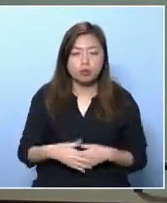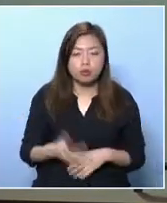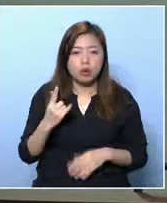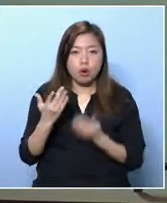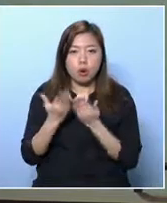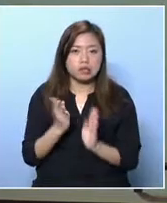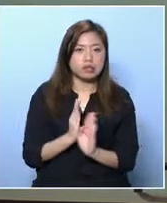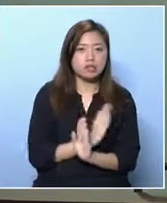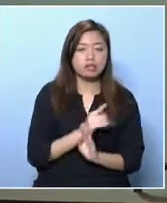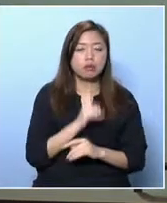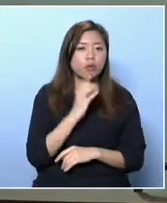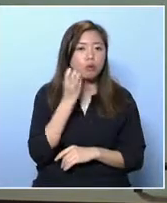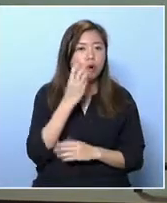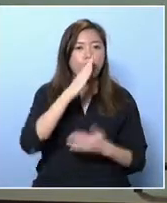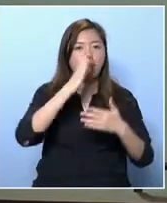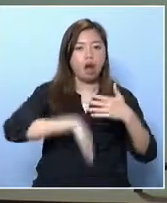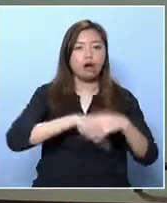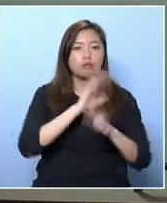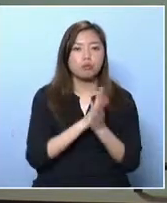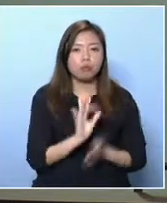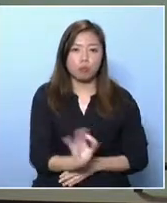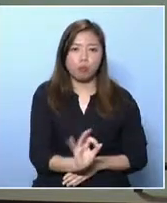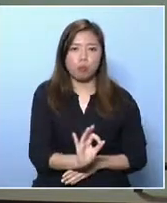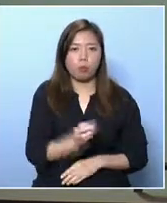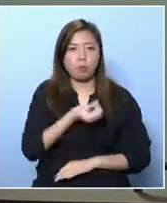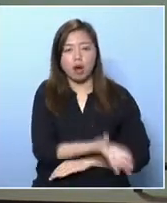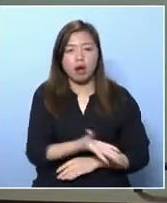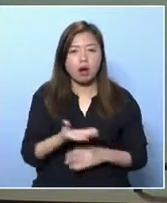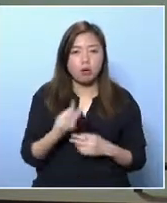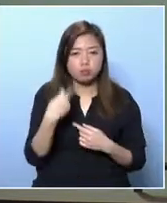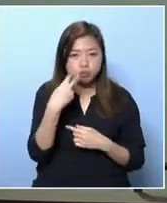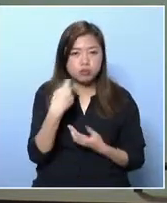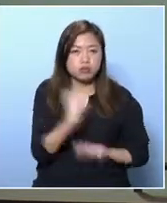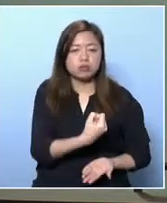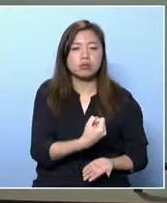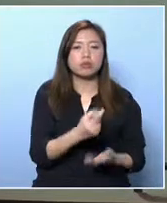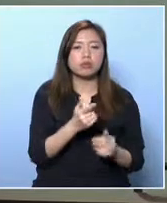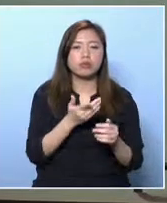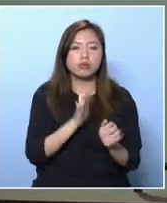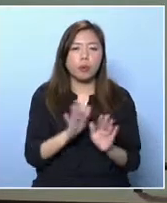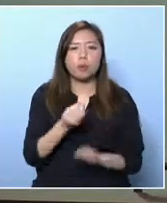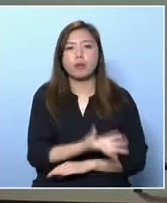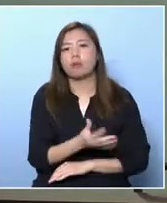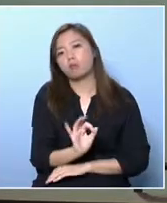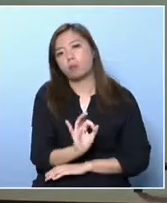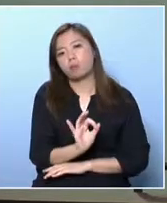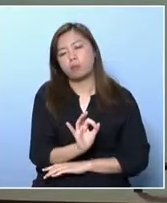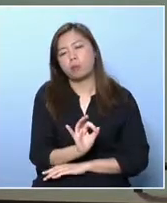Tooth...tooth...tooth...tooth...tooth... But they don't have anything for preschool children those under age of six.